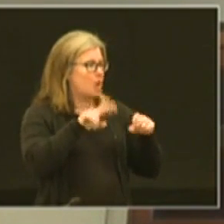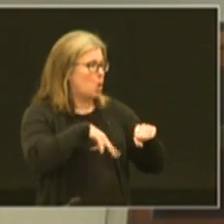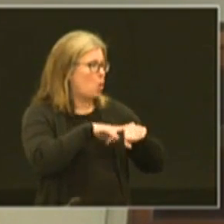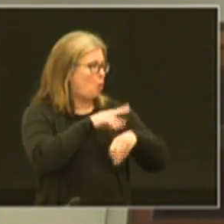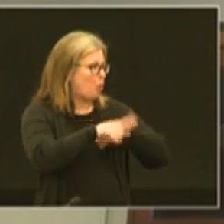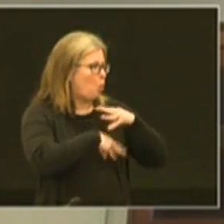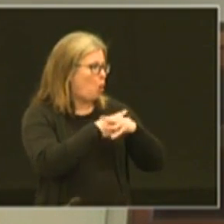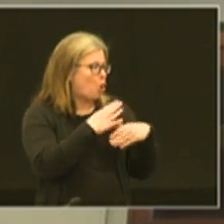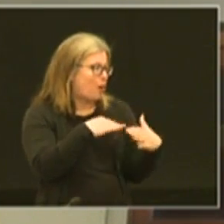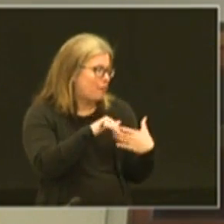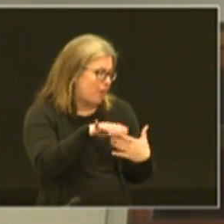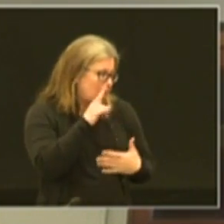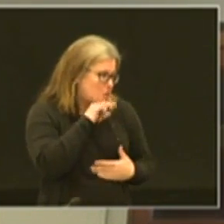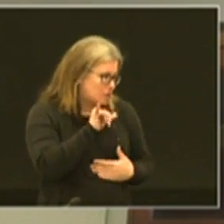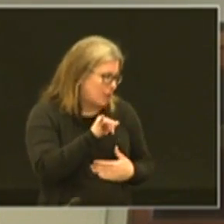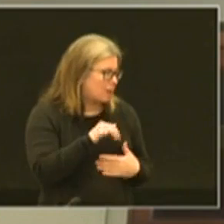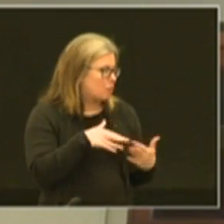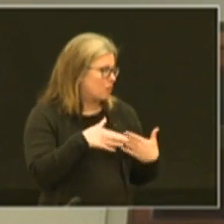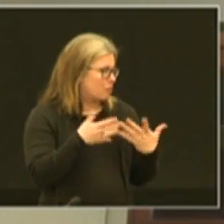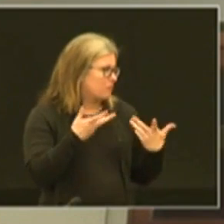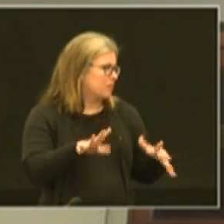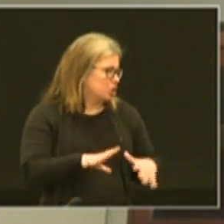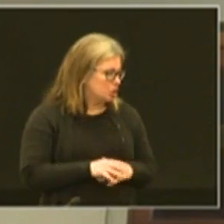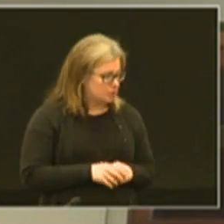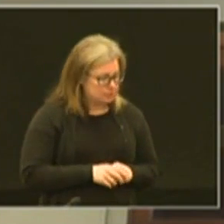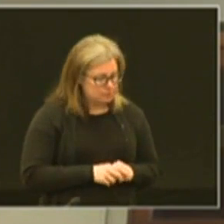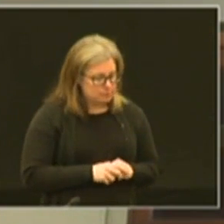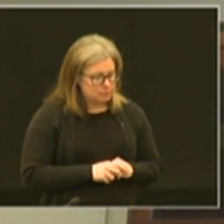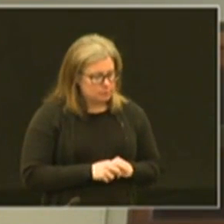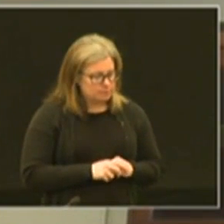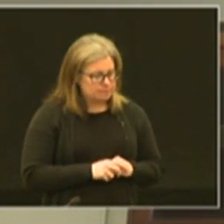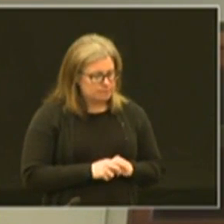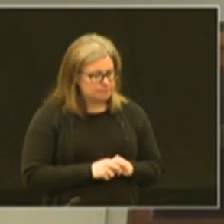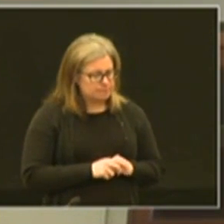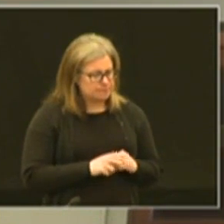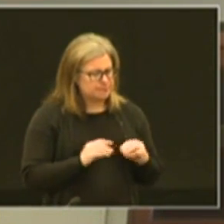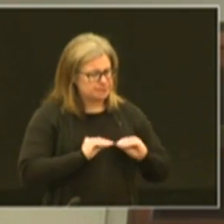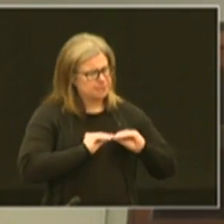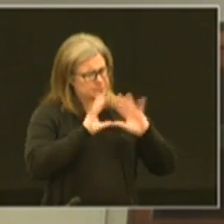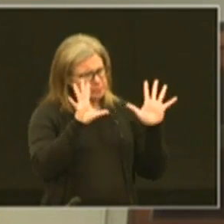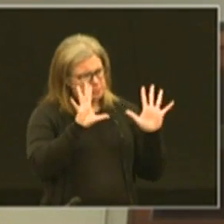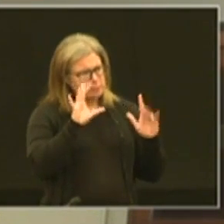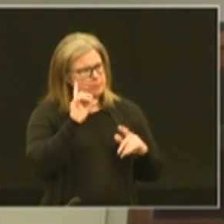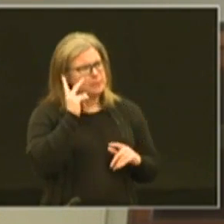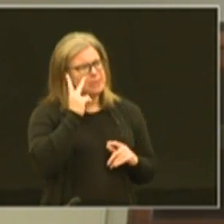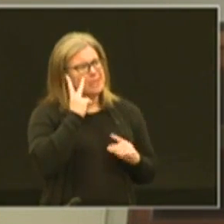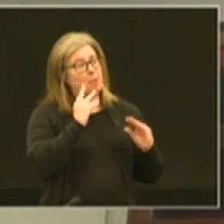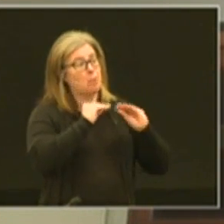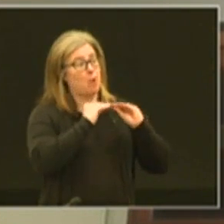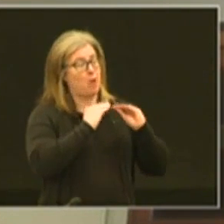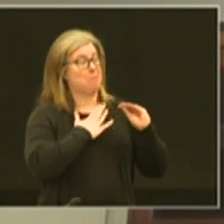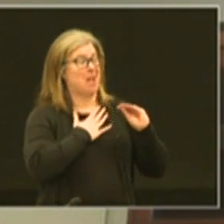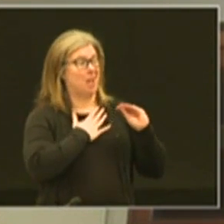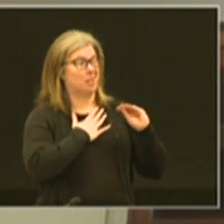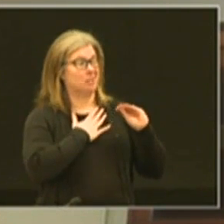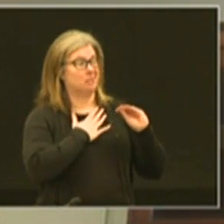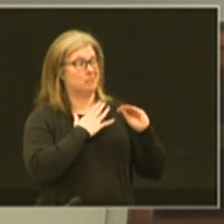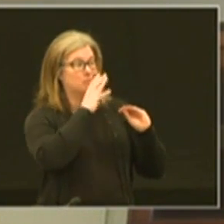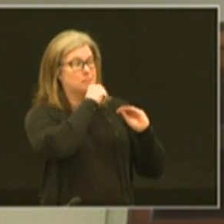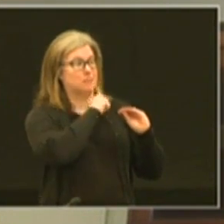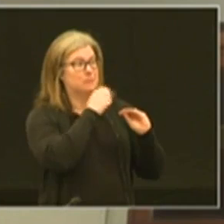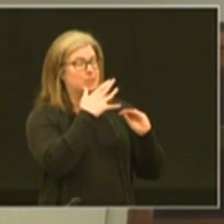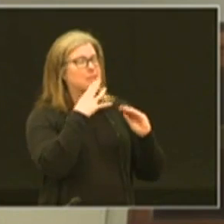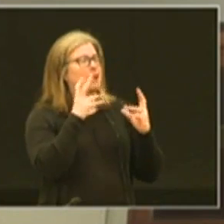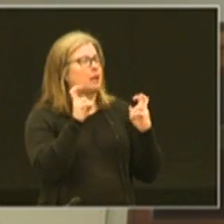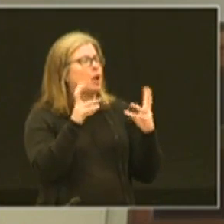world whatever that may be once we get through this you know obviously i would see more in my estimation of things like